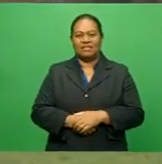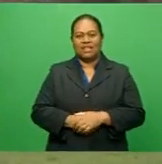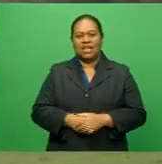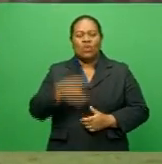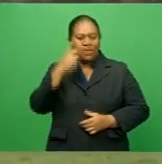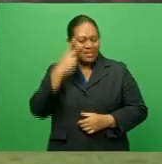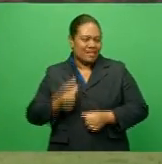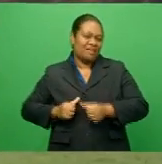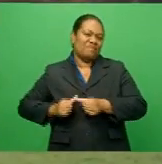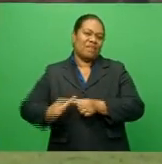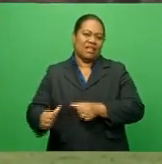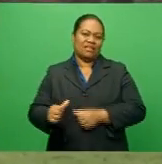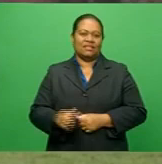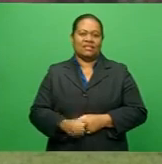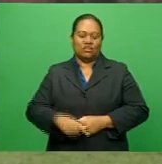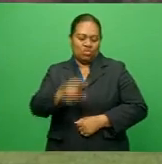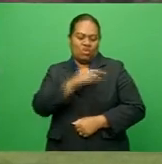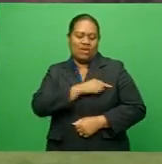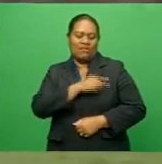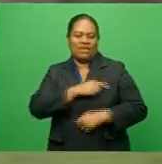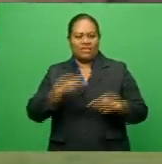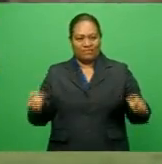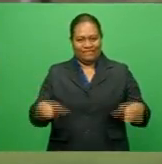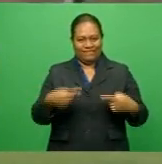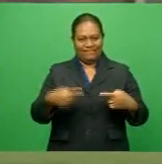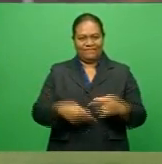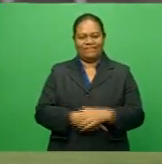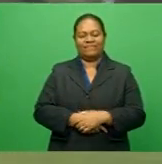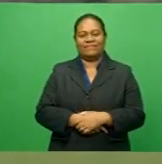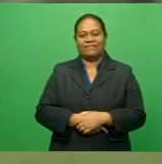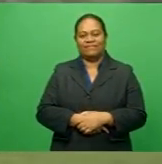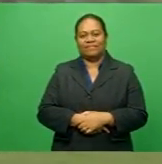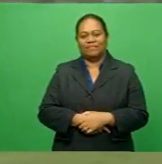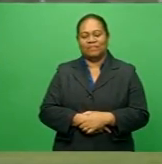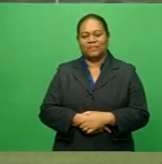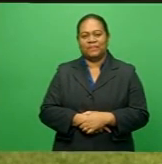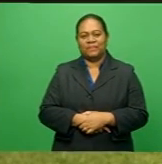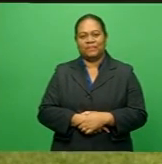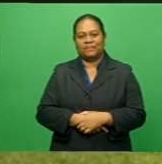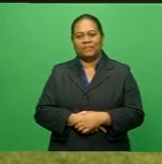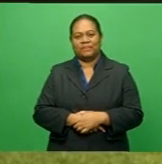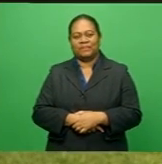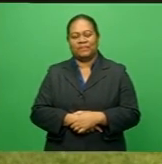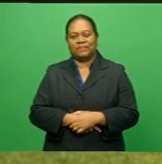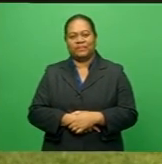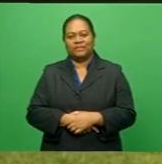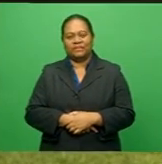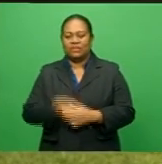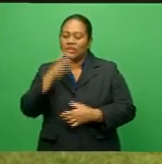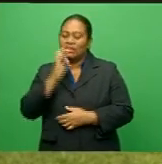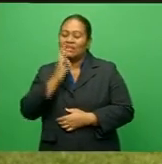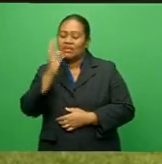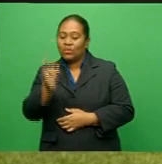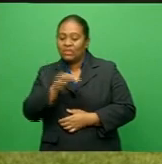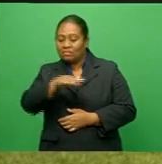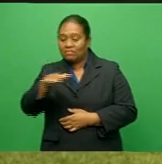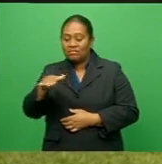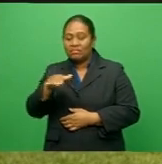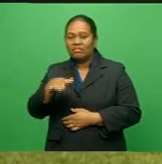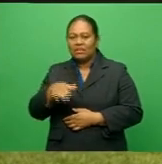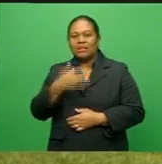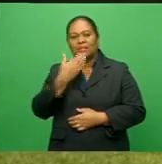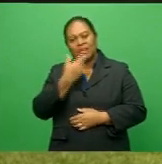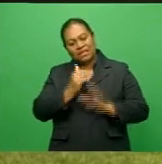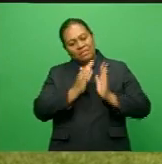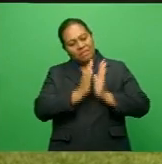qualify for the finals and we are requesting them to pray for